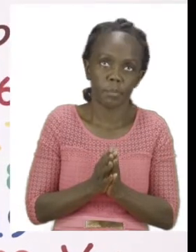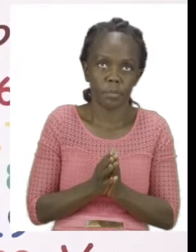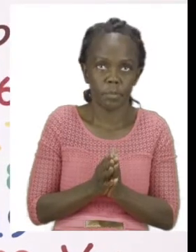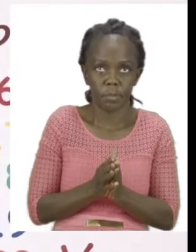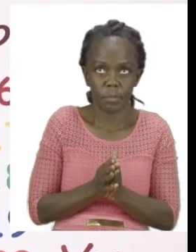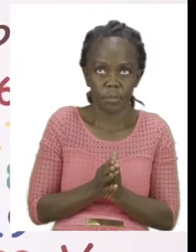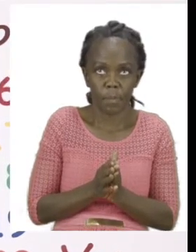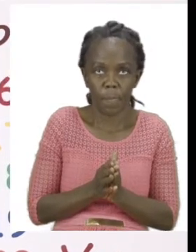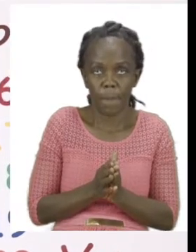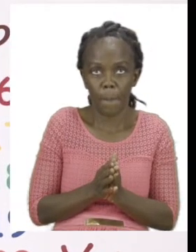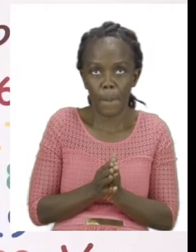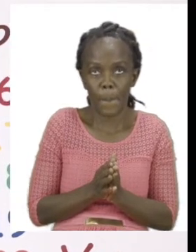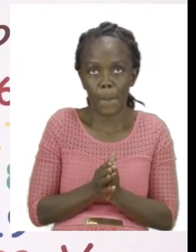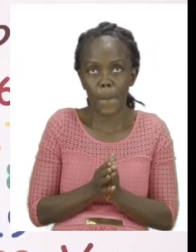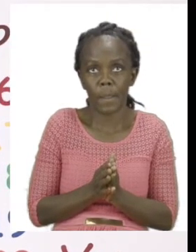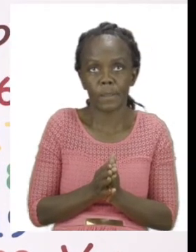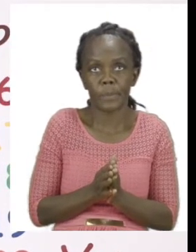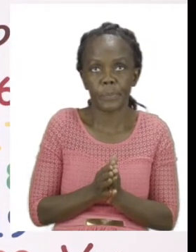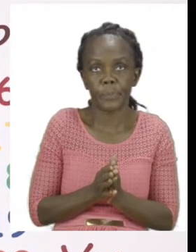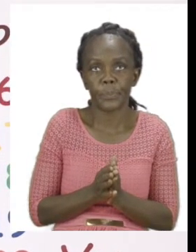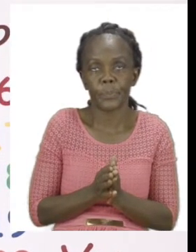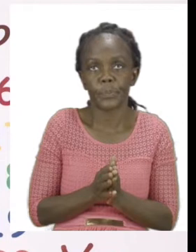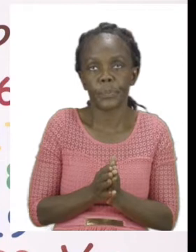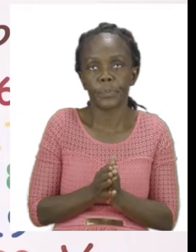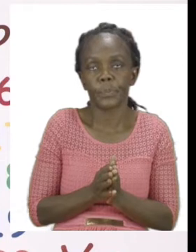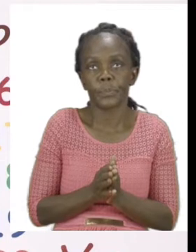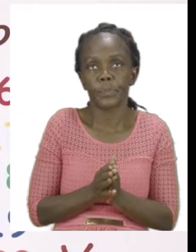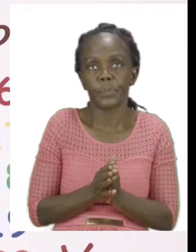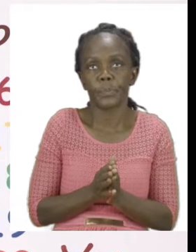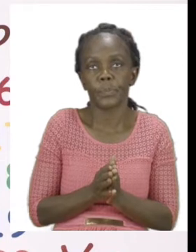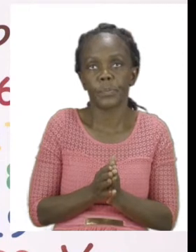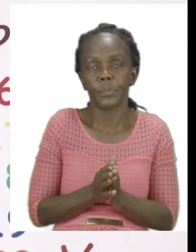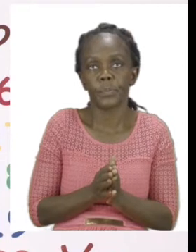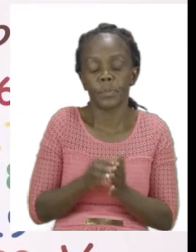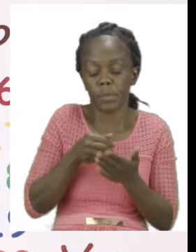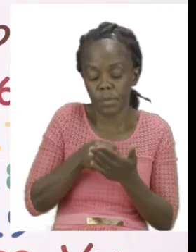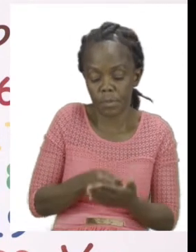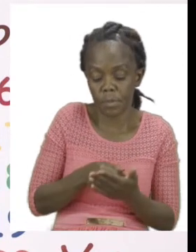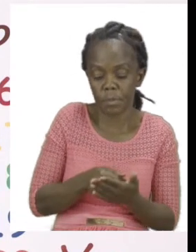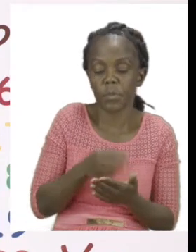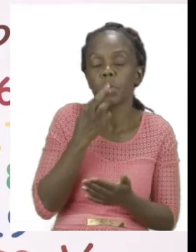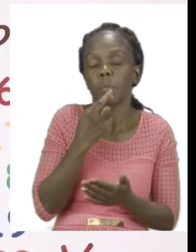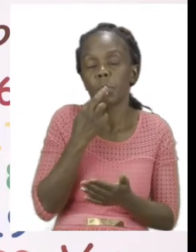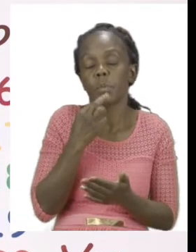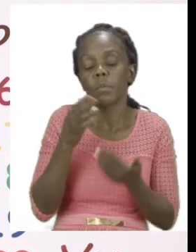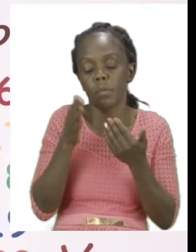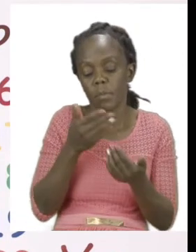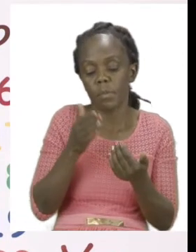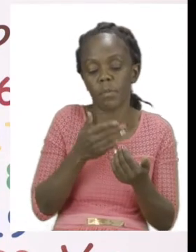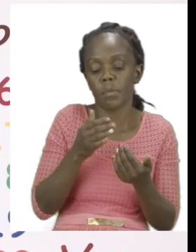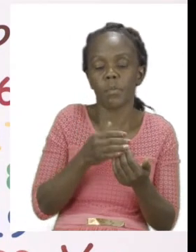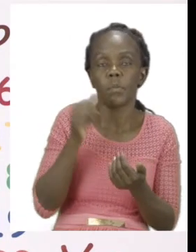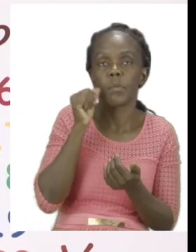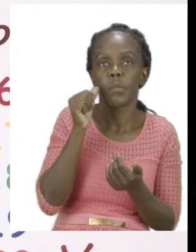remember red and the sugar yellow. Now let